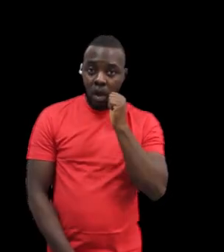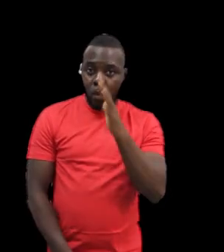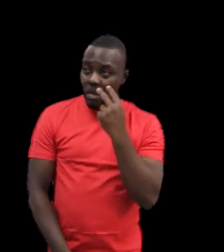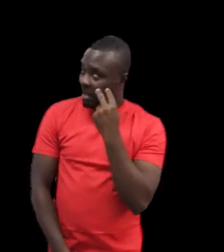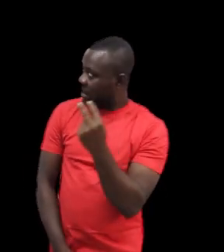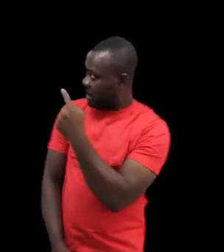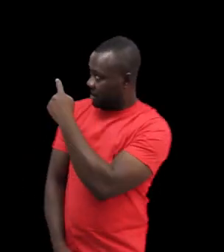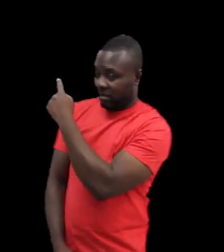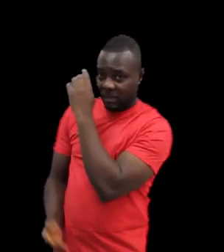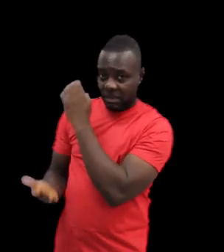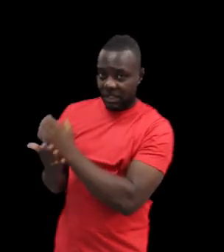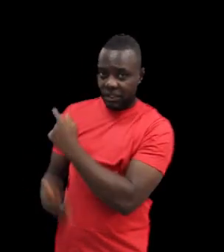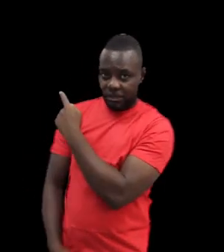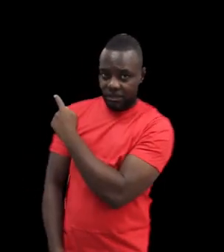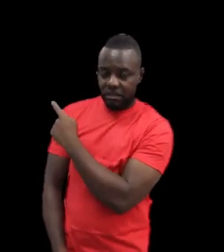Grace Amour